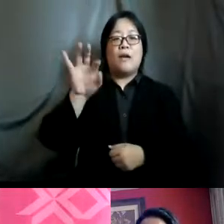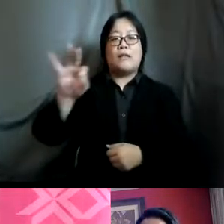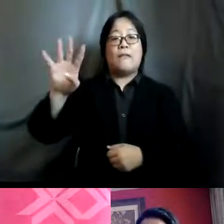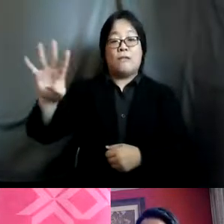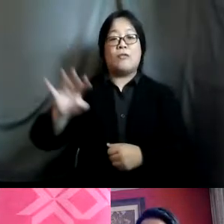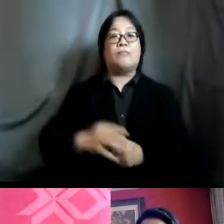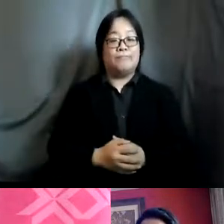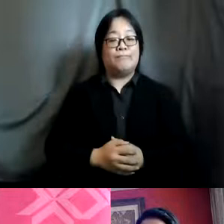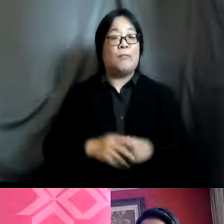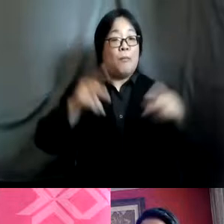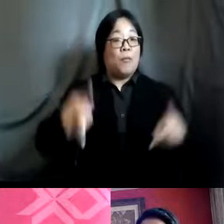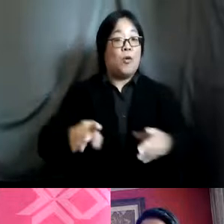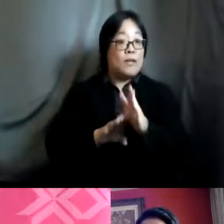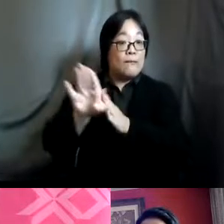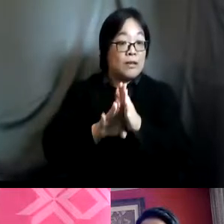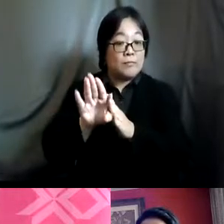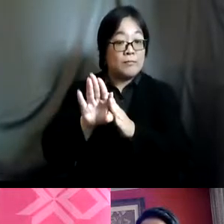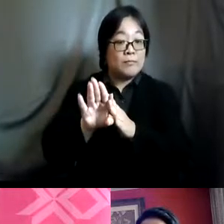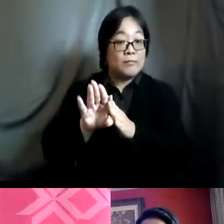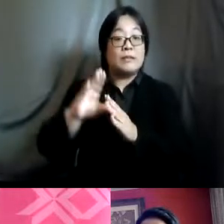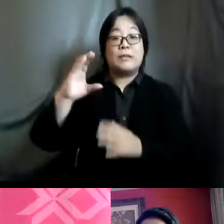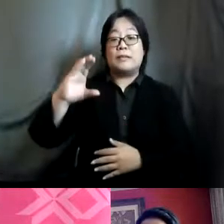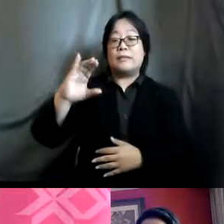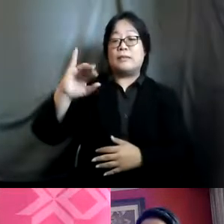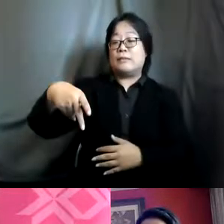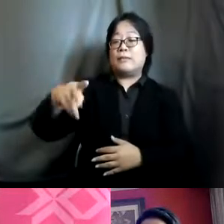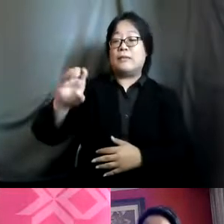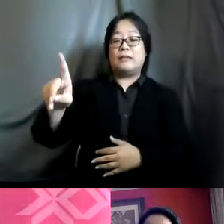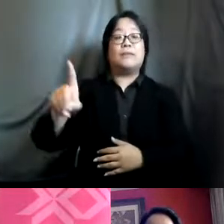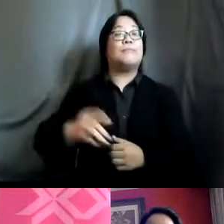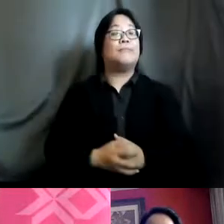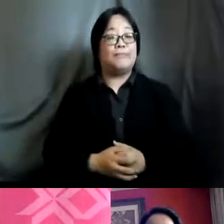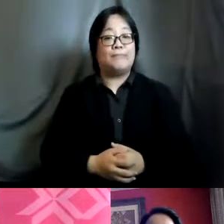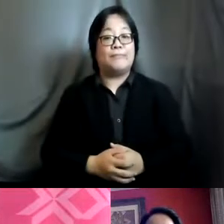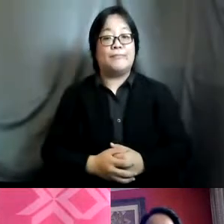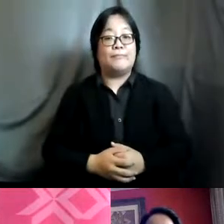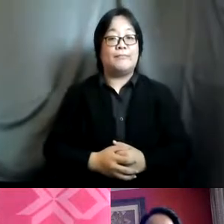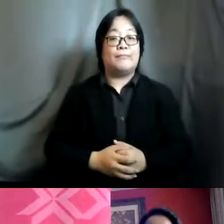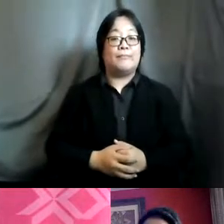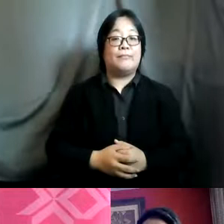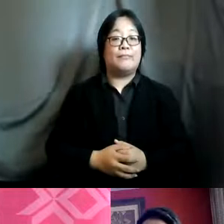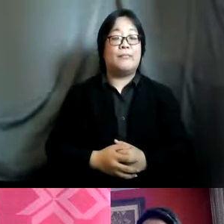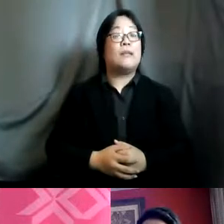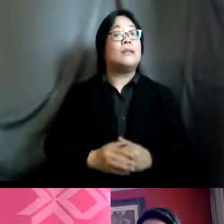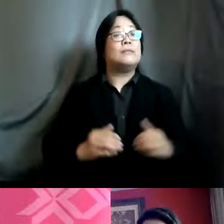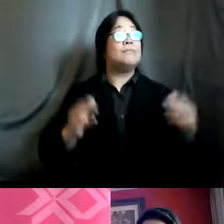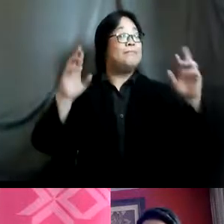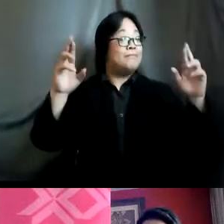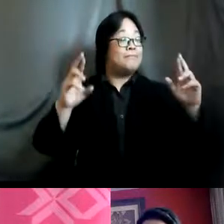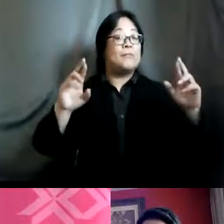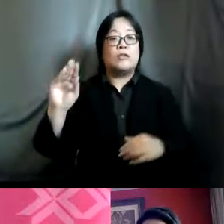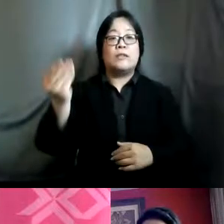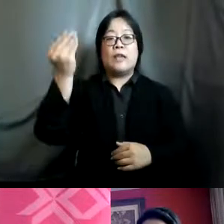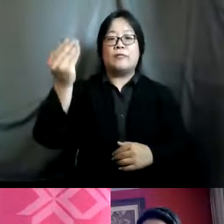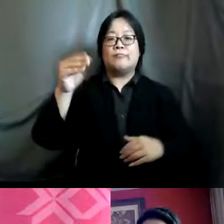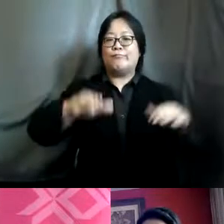development or icpd and may the generate may the generation equality forum and action